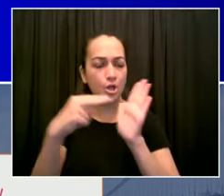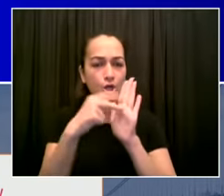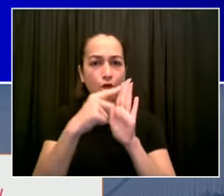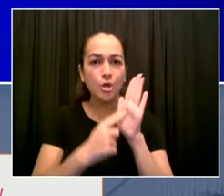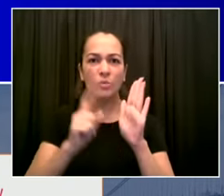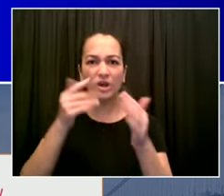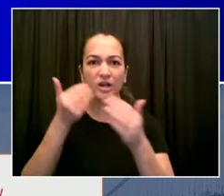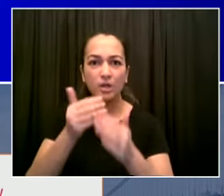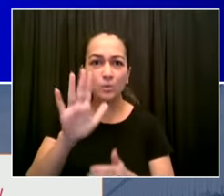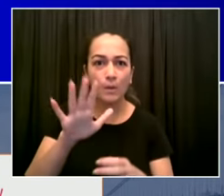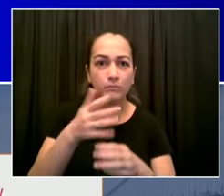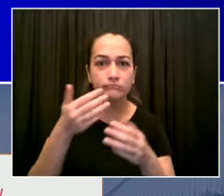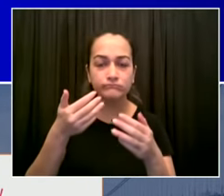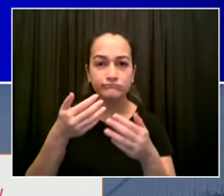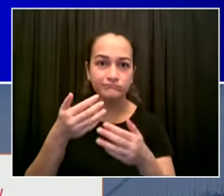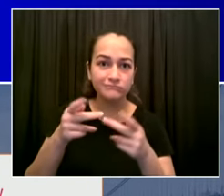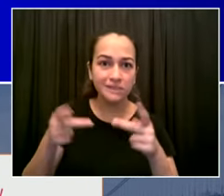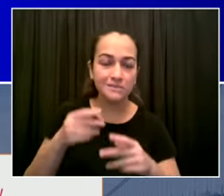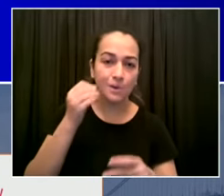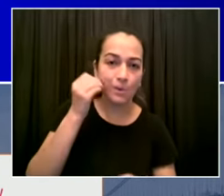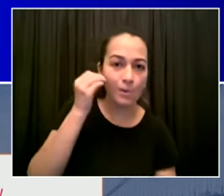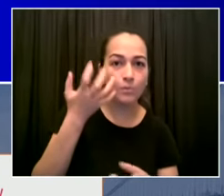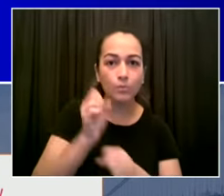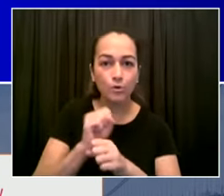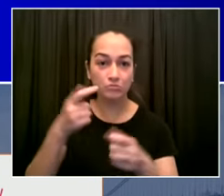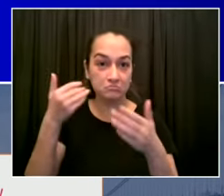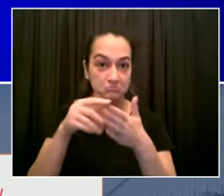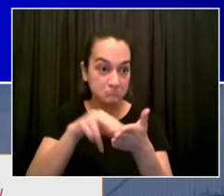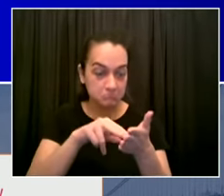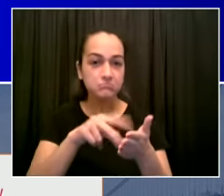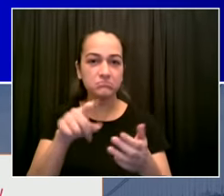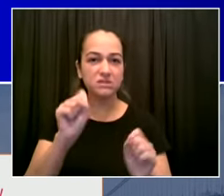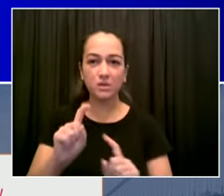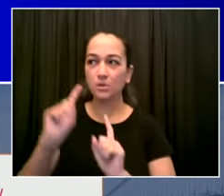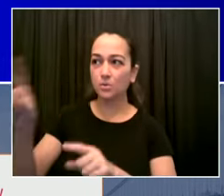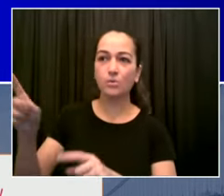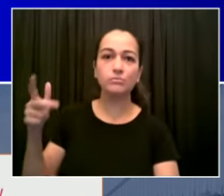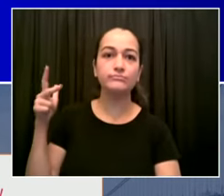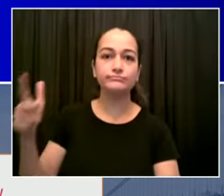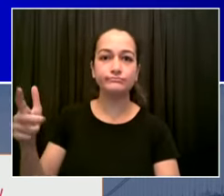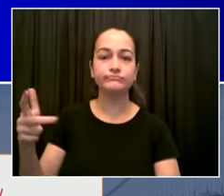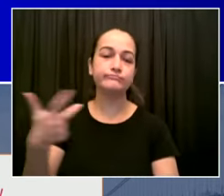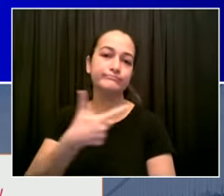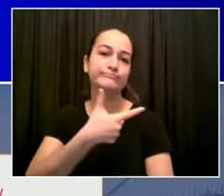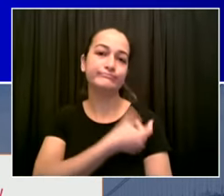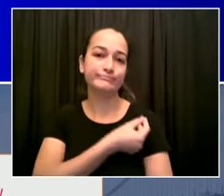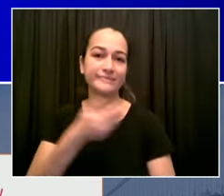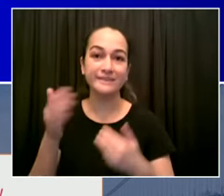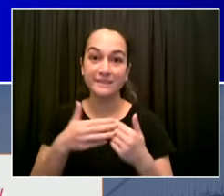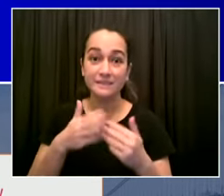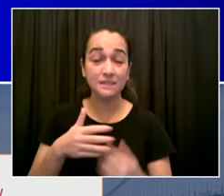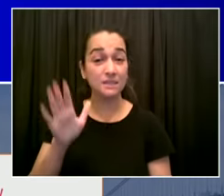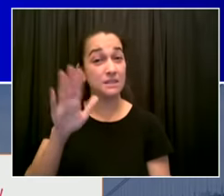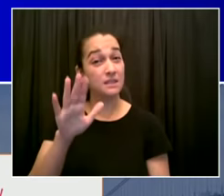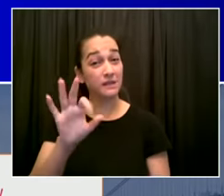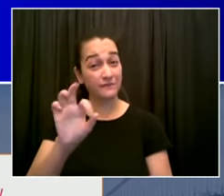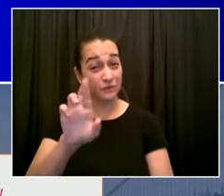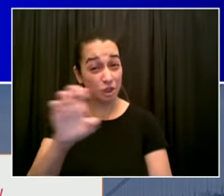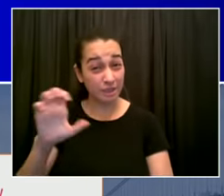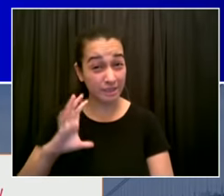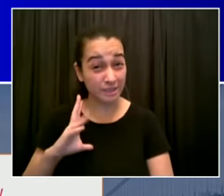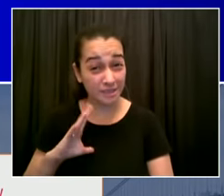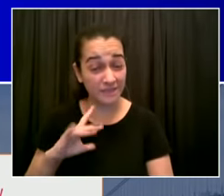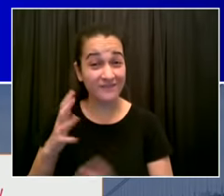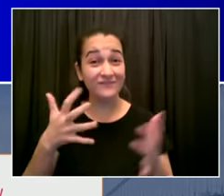sites everywhere to make it easy make it simple it's free it's fast it's safe it's effective someone's going to tell you how important it is and she has been out in her community